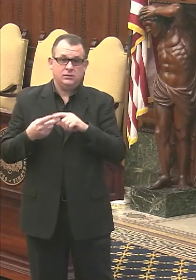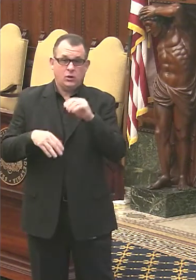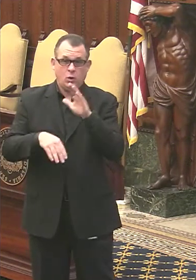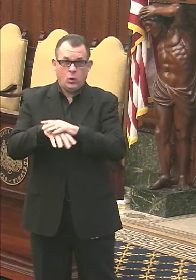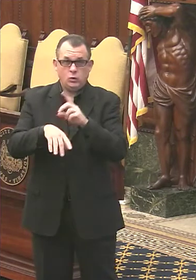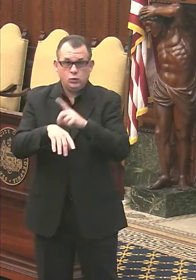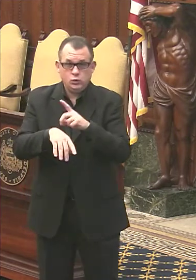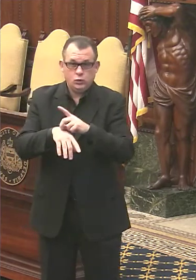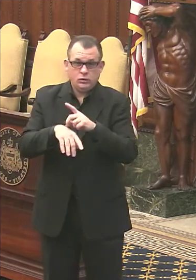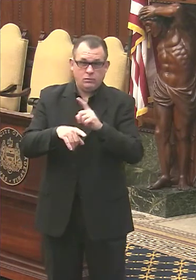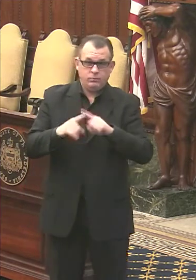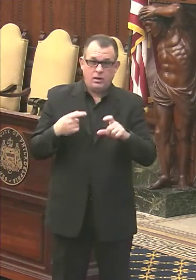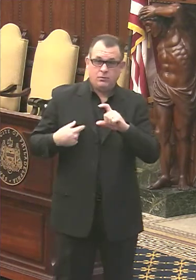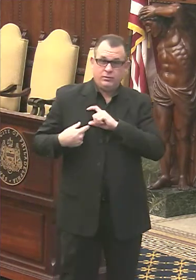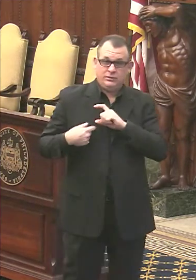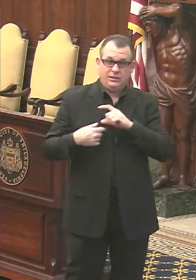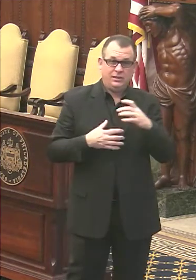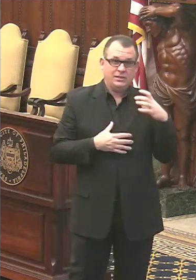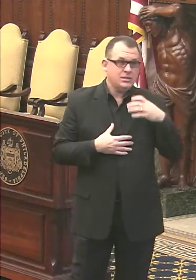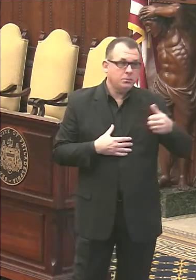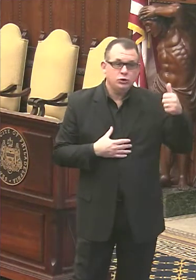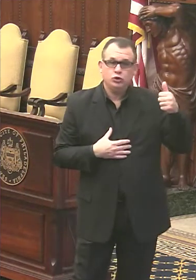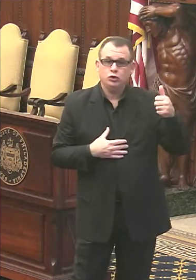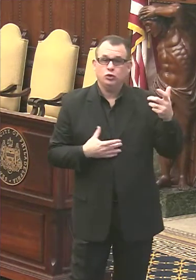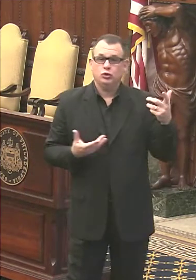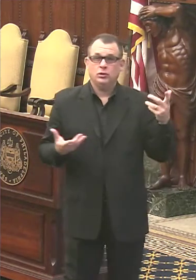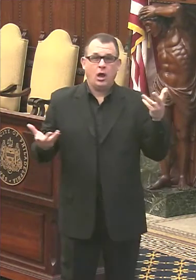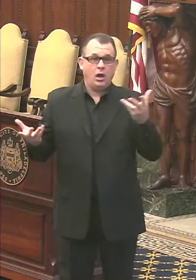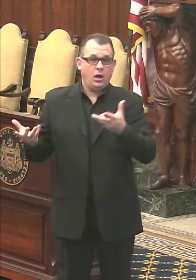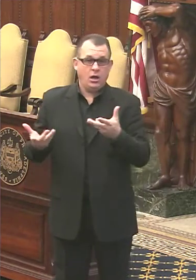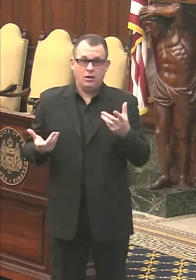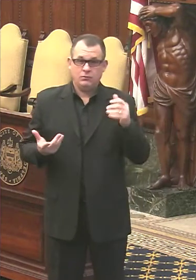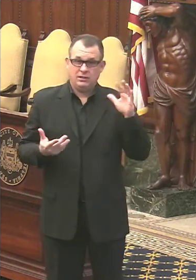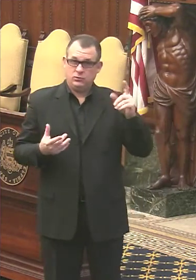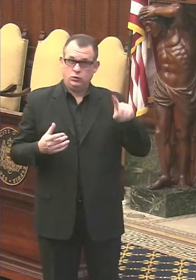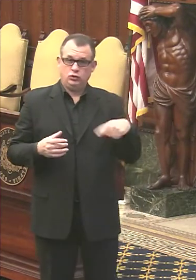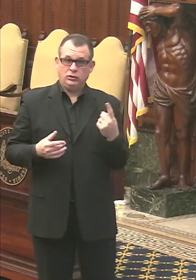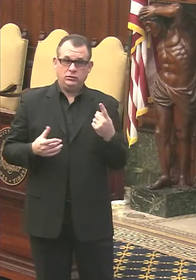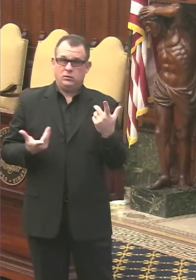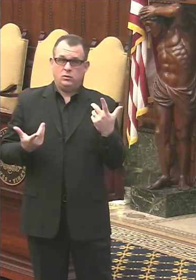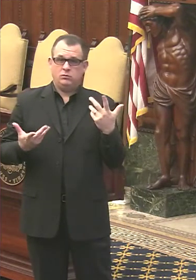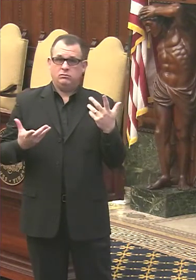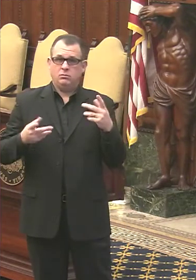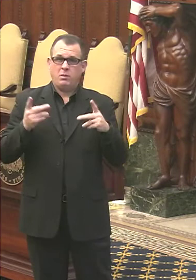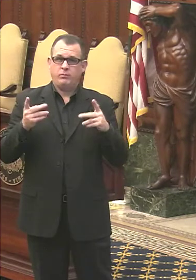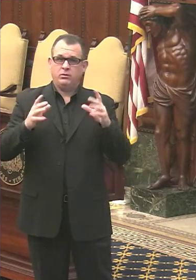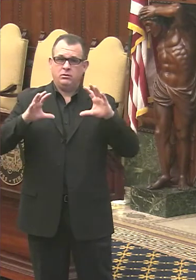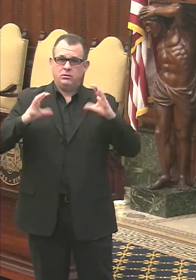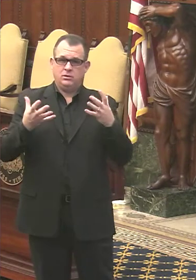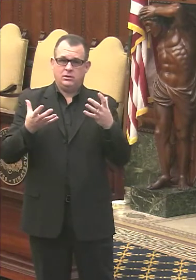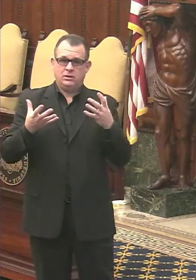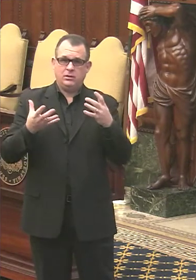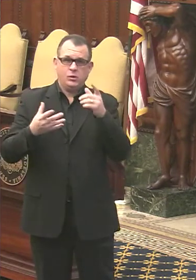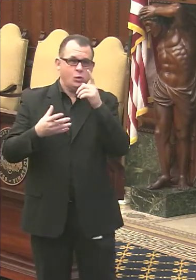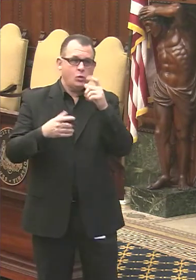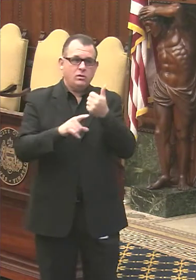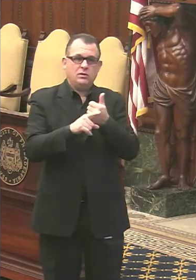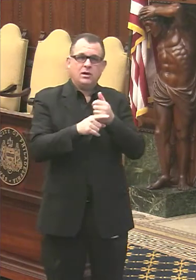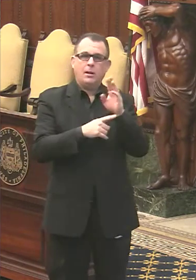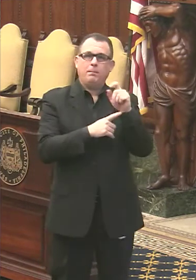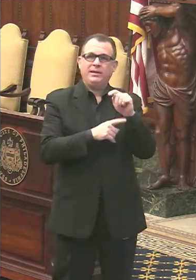also the police commissioner, department heads, is that just, or is that just going to be the beat, the beat cop and the cop in it that's out on the,